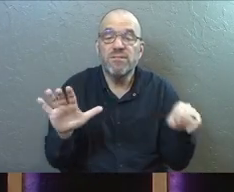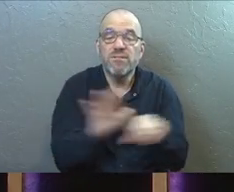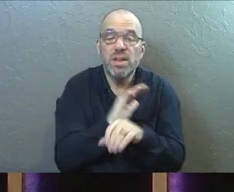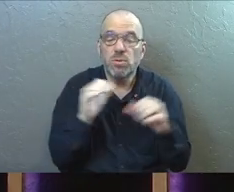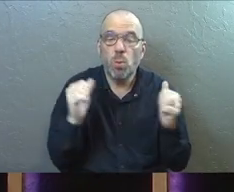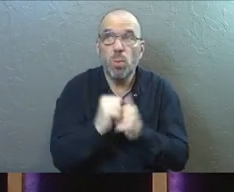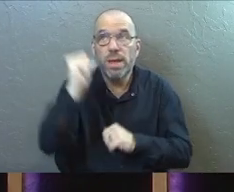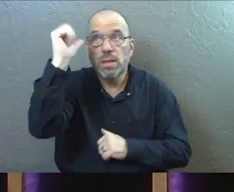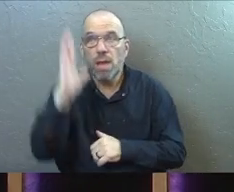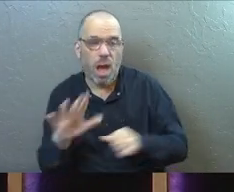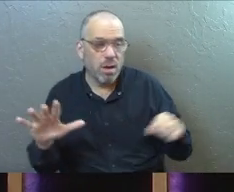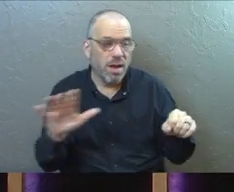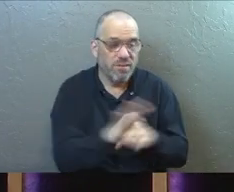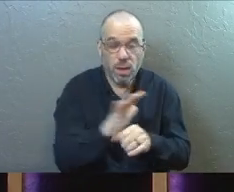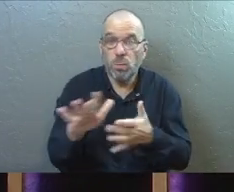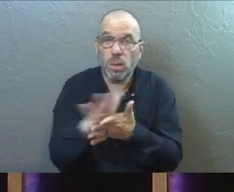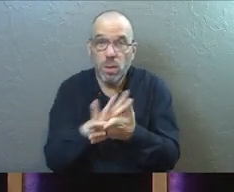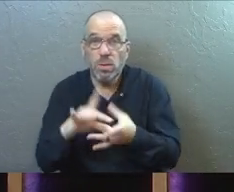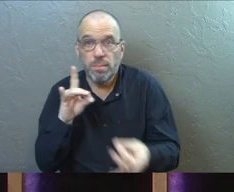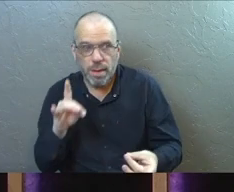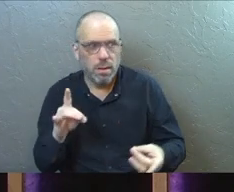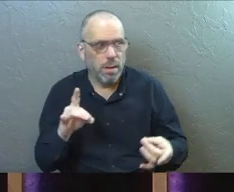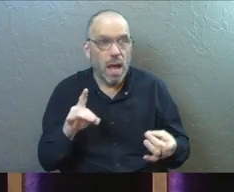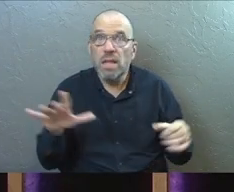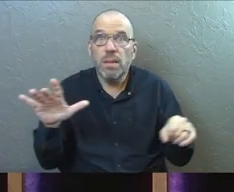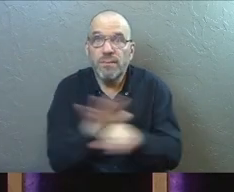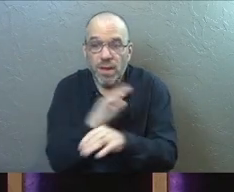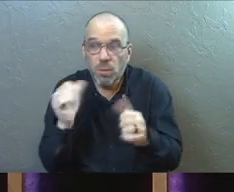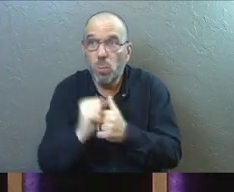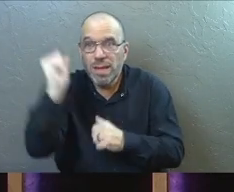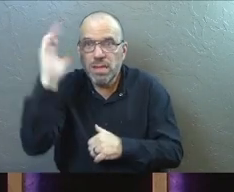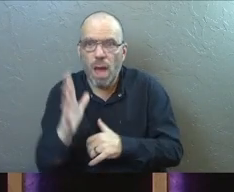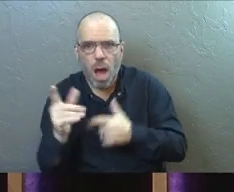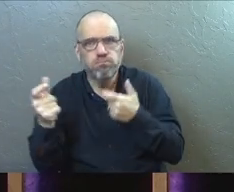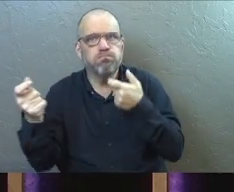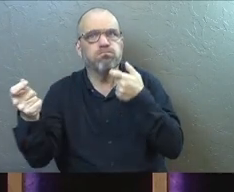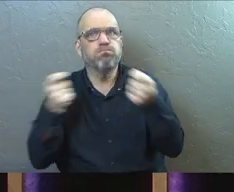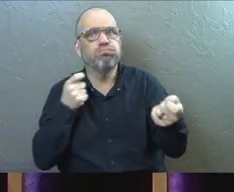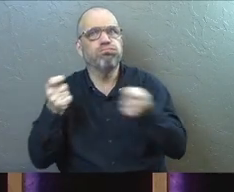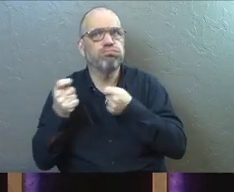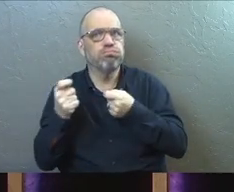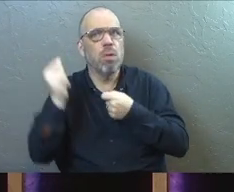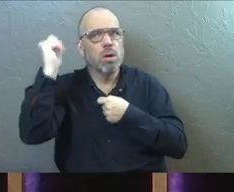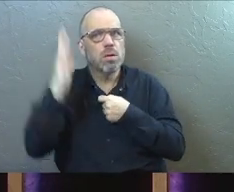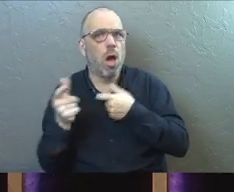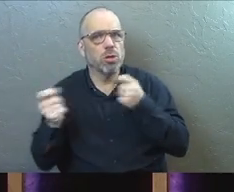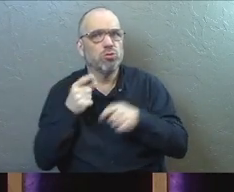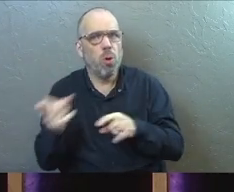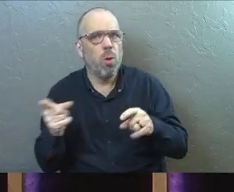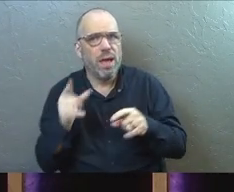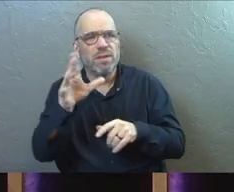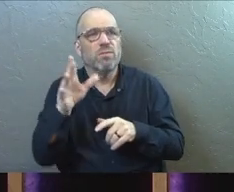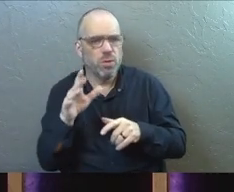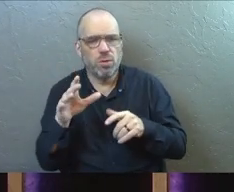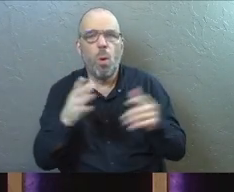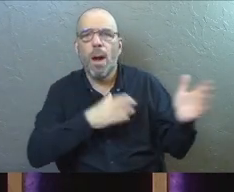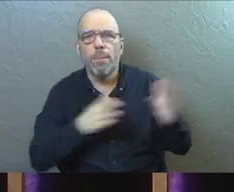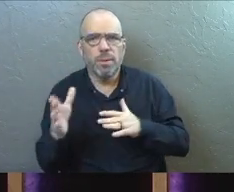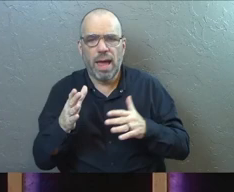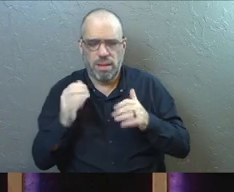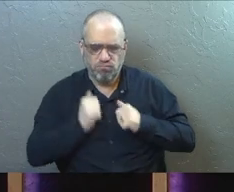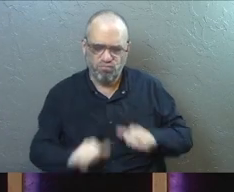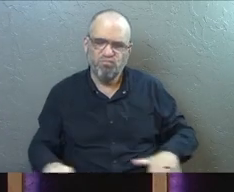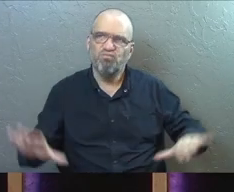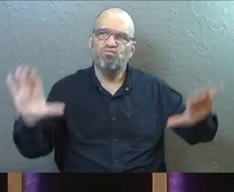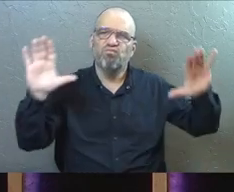filled with God or filled with the Holy Spirit. To be filled with God is to be controlled by God. It's for your agenda to be laid